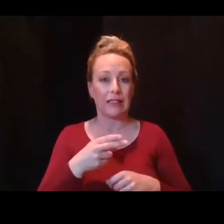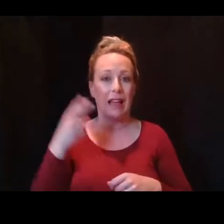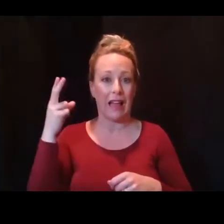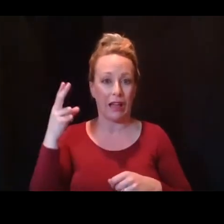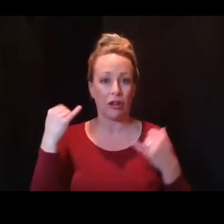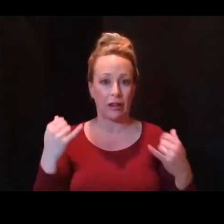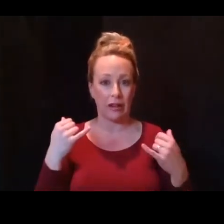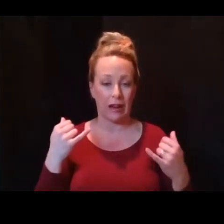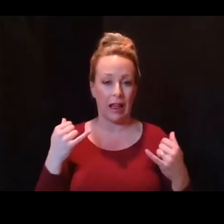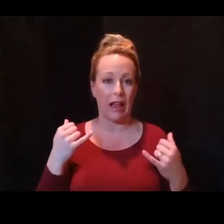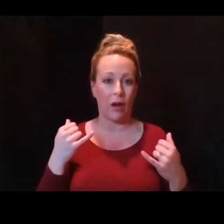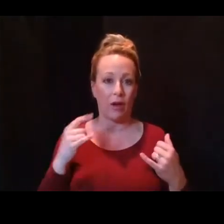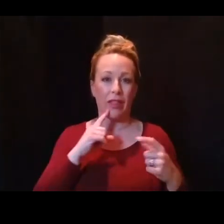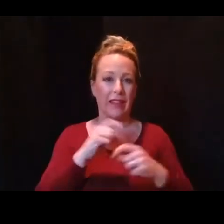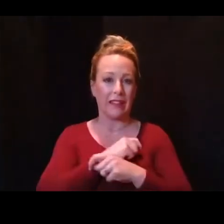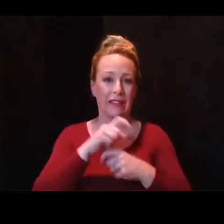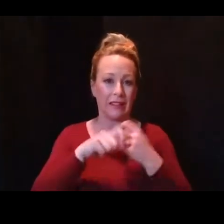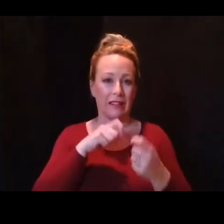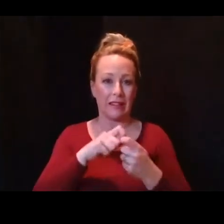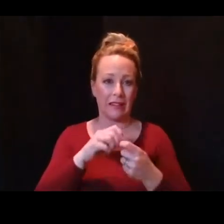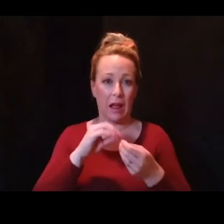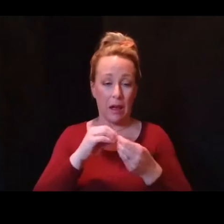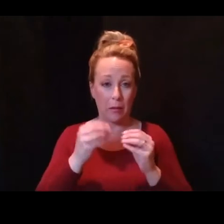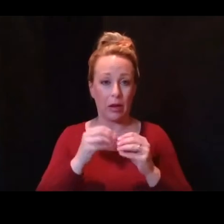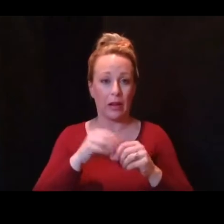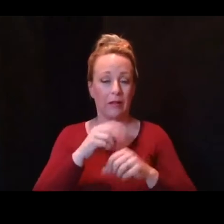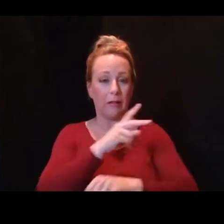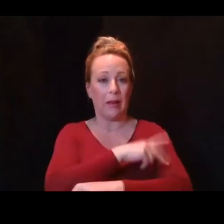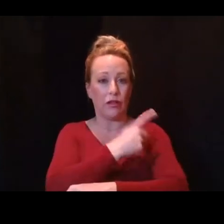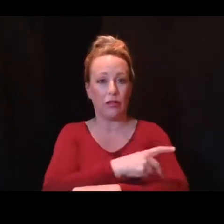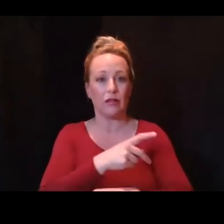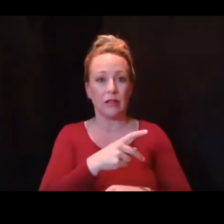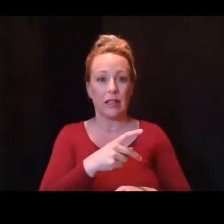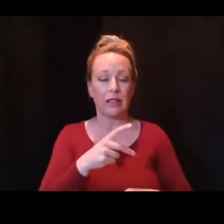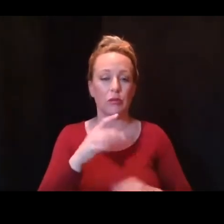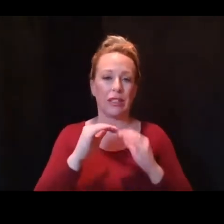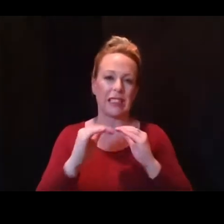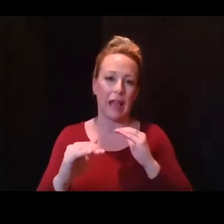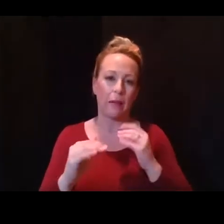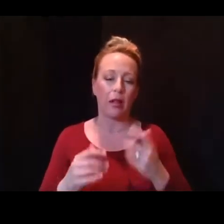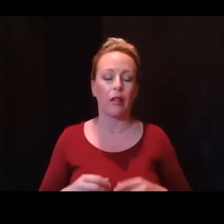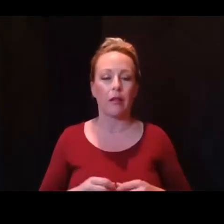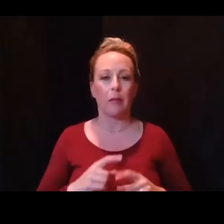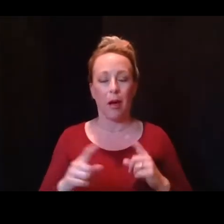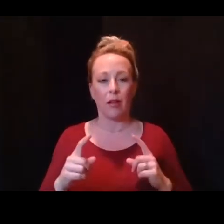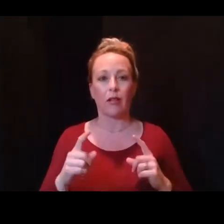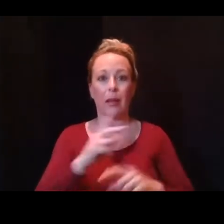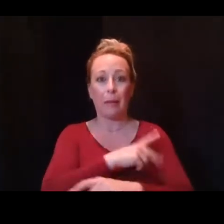The absolute number of younger patients in the hospital is pretty stable. So